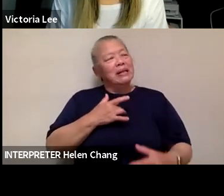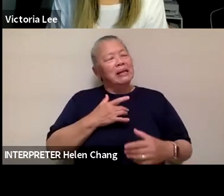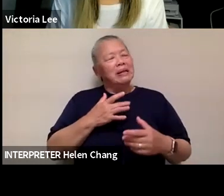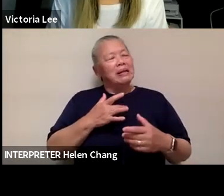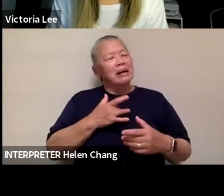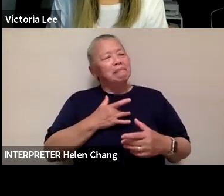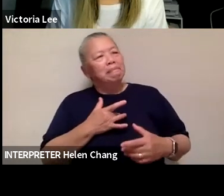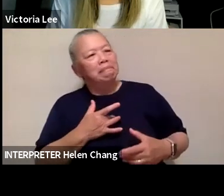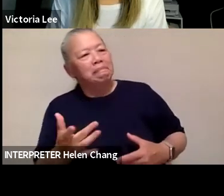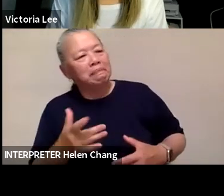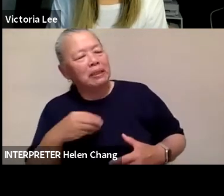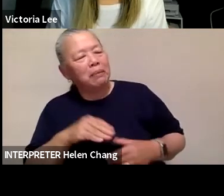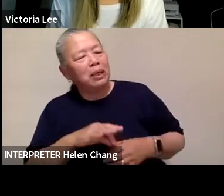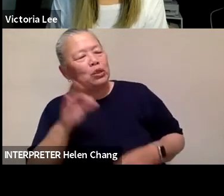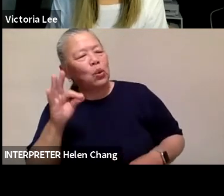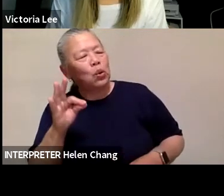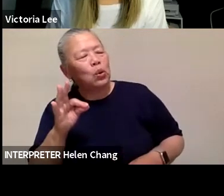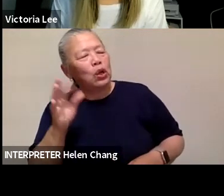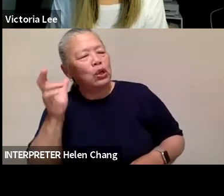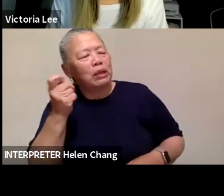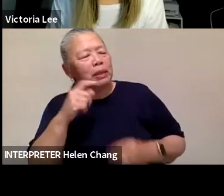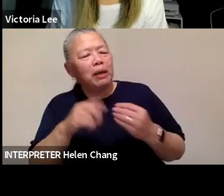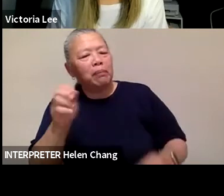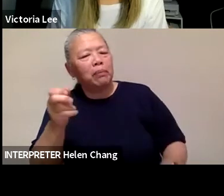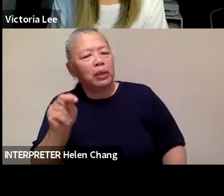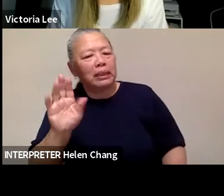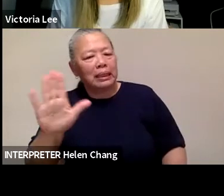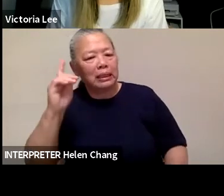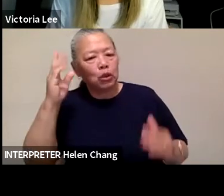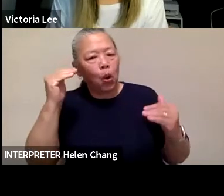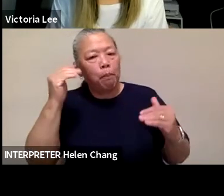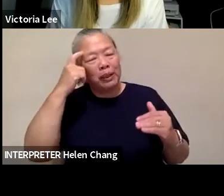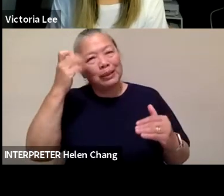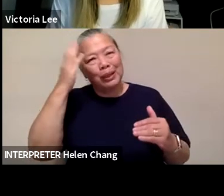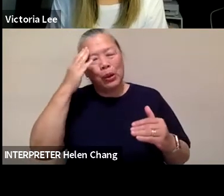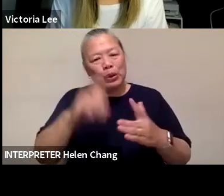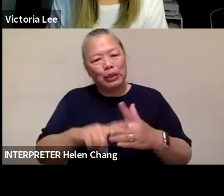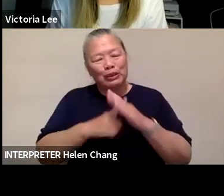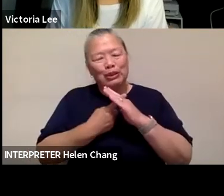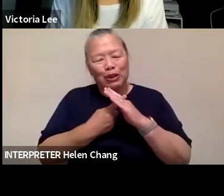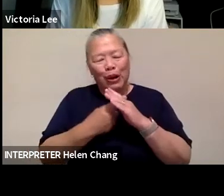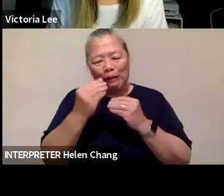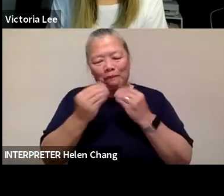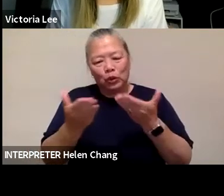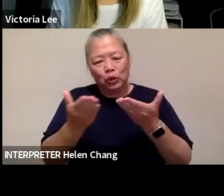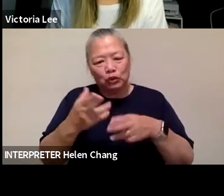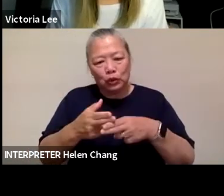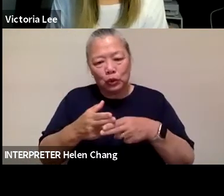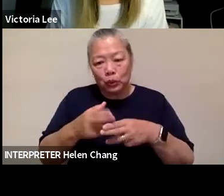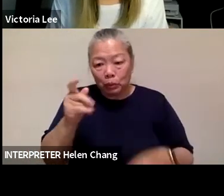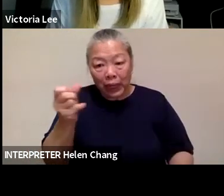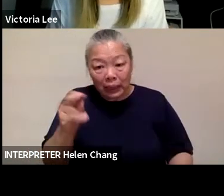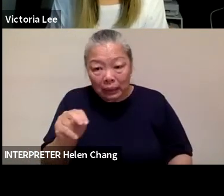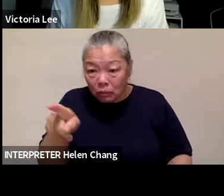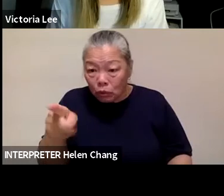a little bit of Brandon's hope because I know he's going to go into service. And Brandon, are you hopeful?